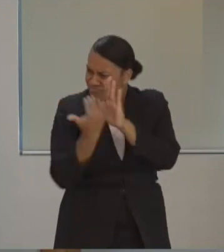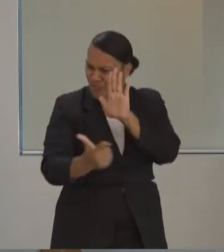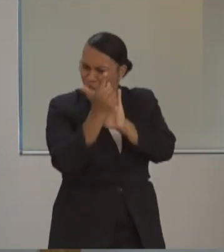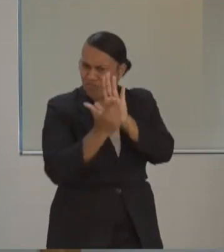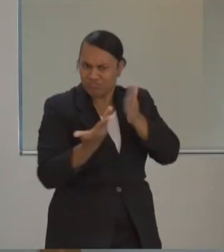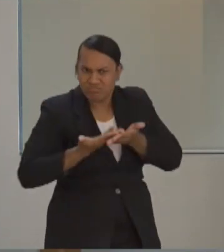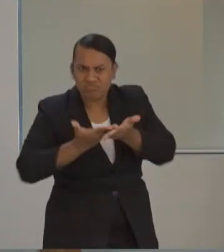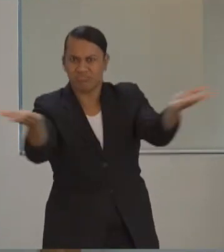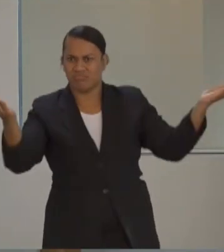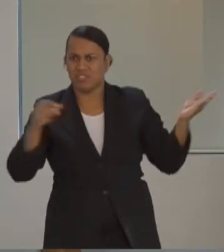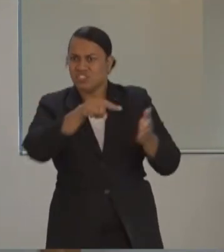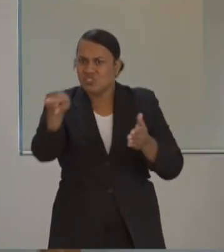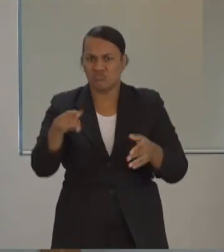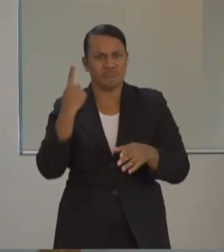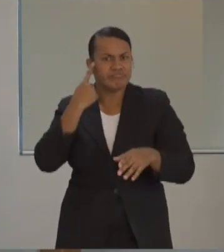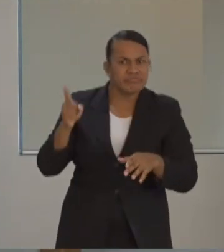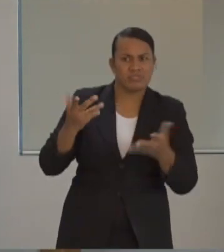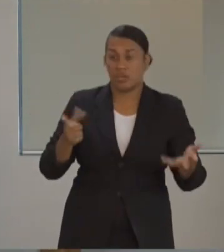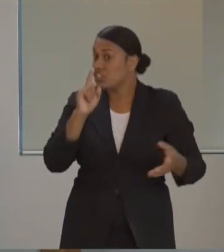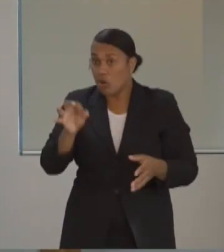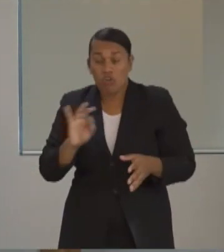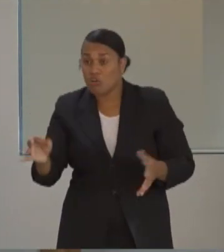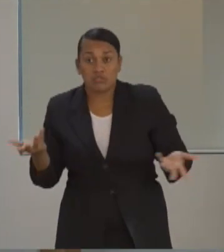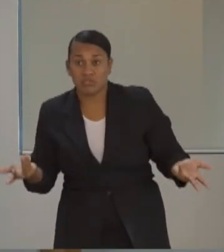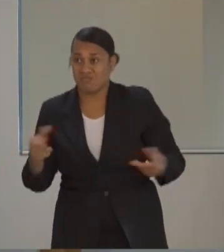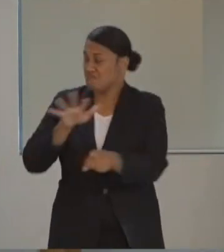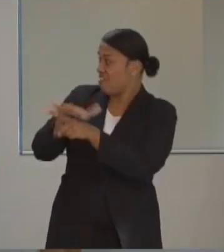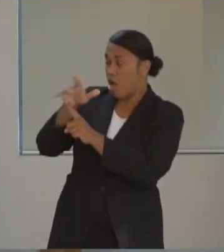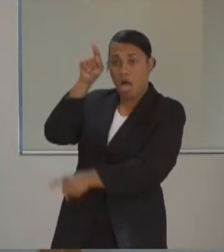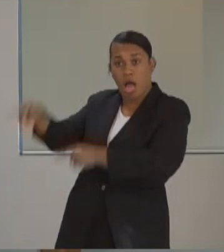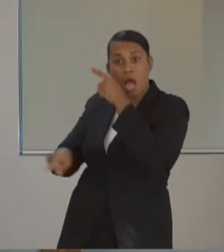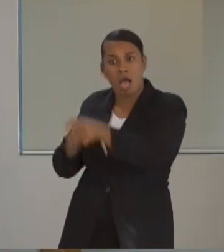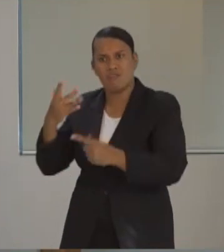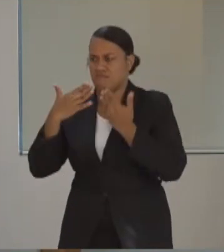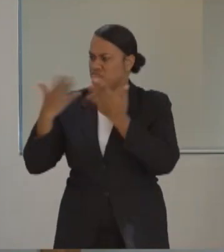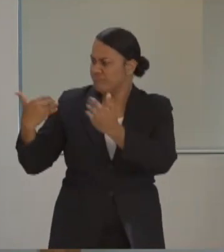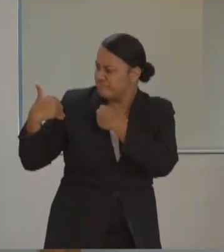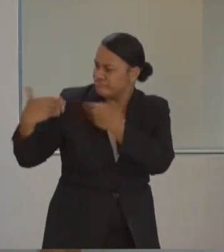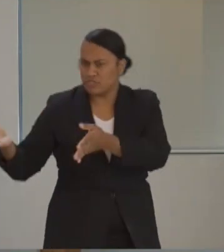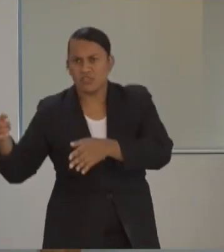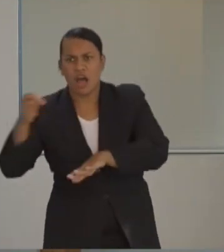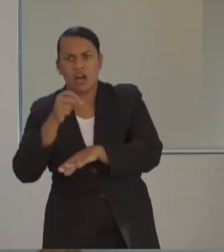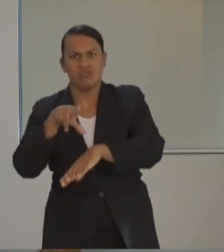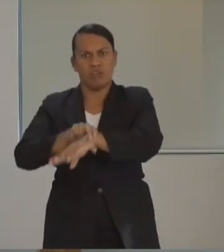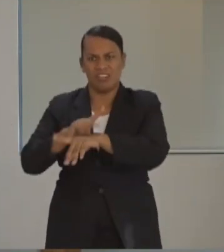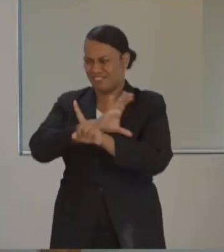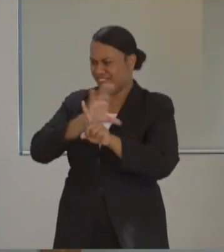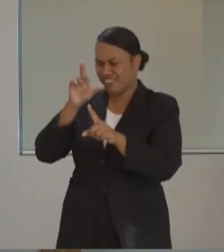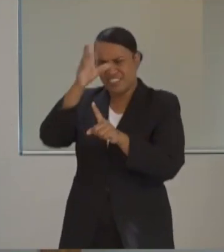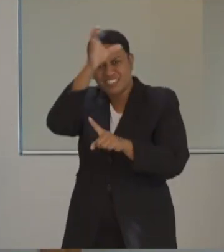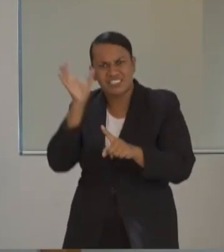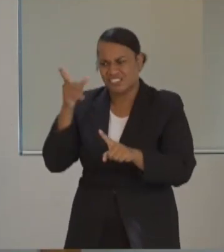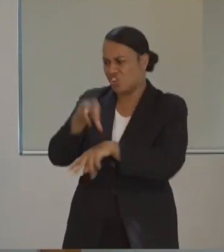of recovery entirely on the shoulders of our doctors, our nurses, and discipline forces. They deserve